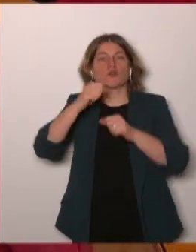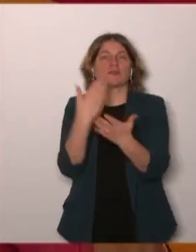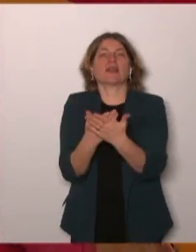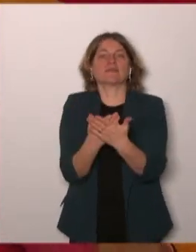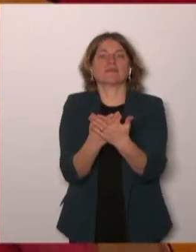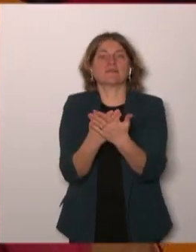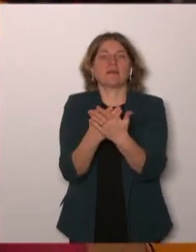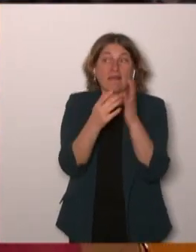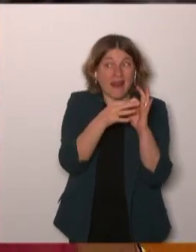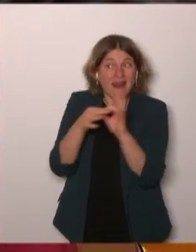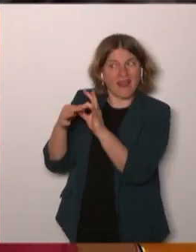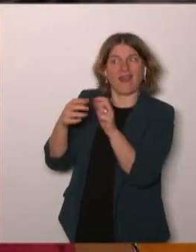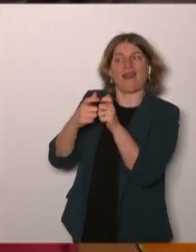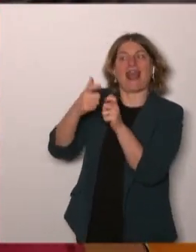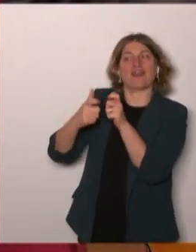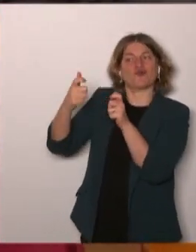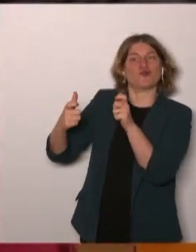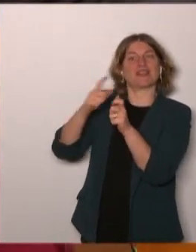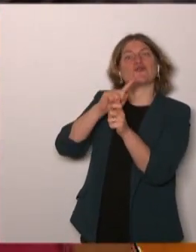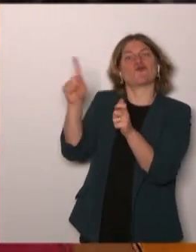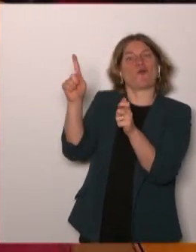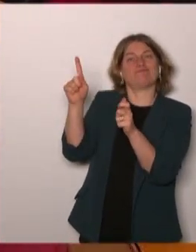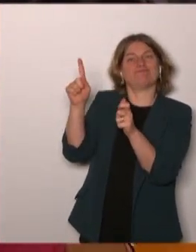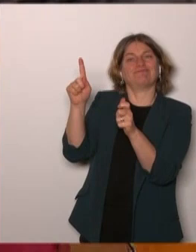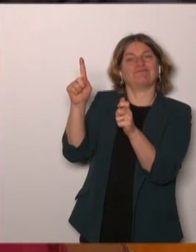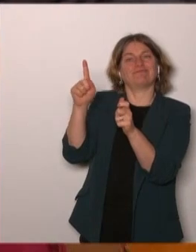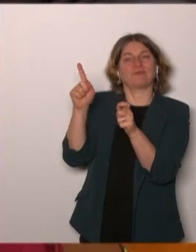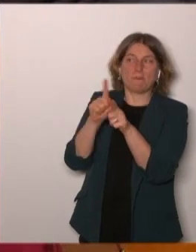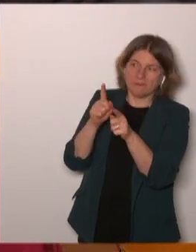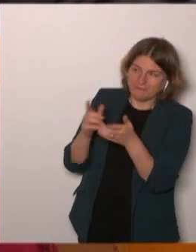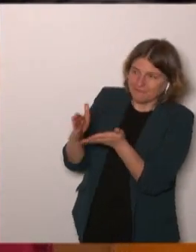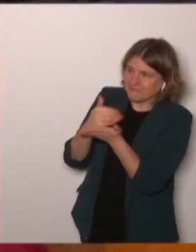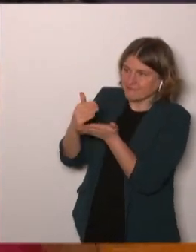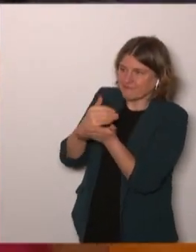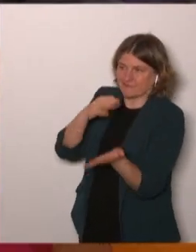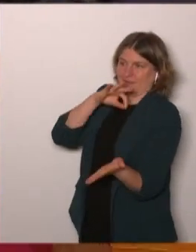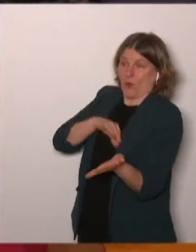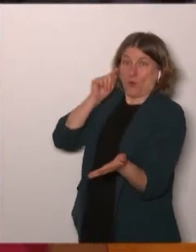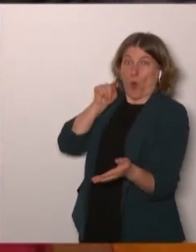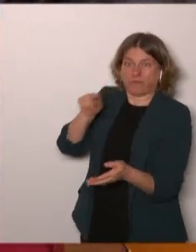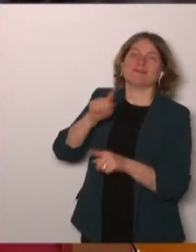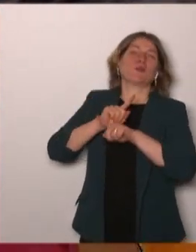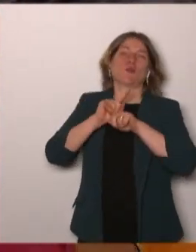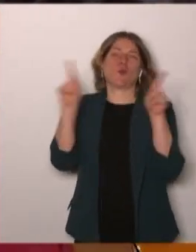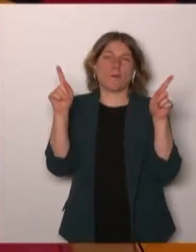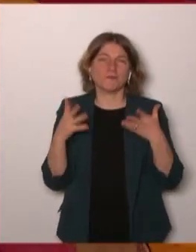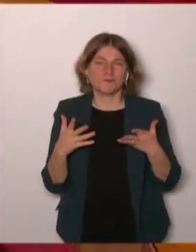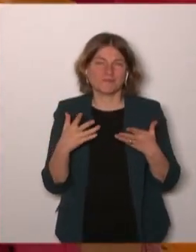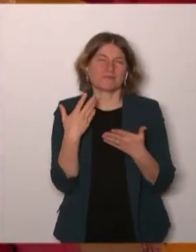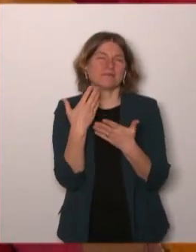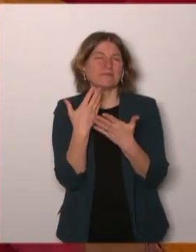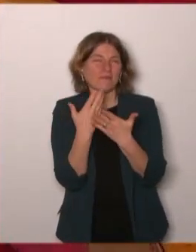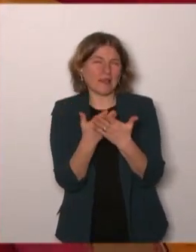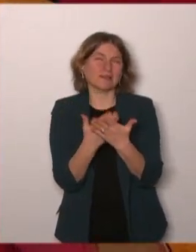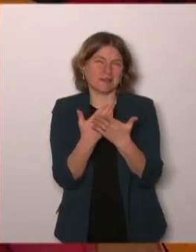the questions coming from industry and this will be something that will profit the money for the states and for the